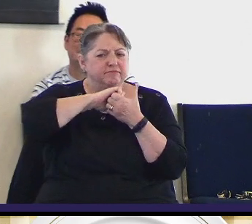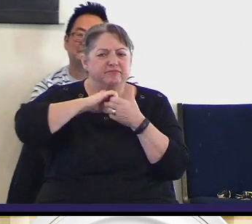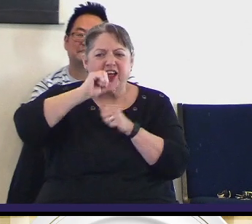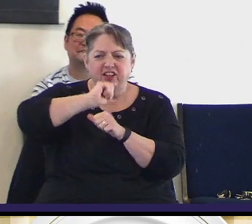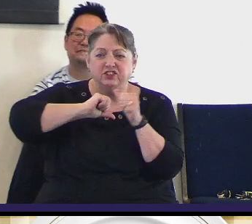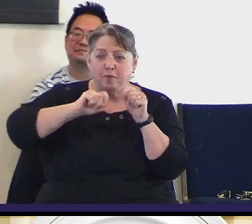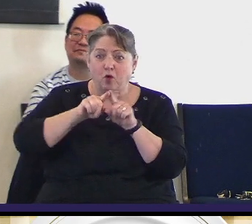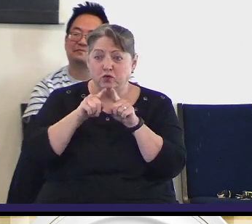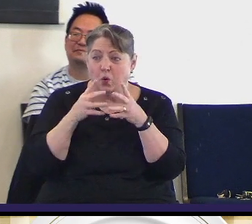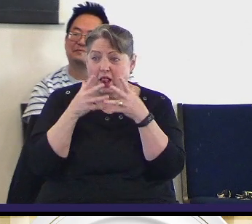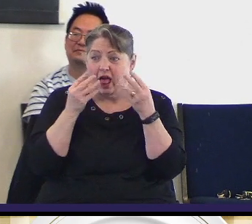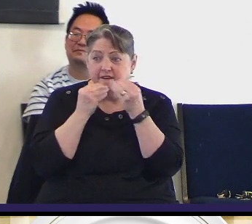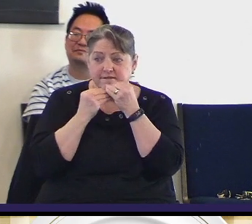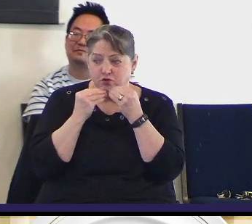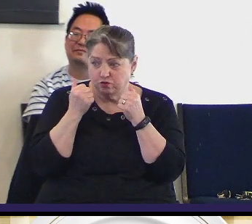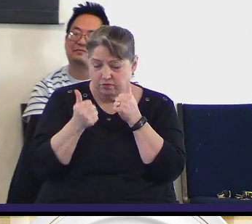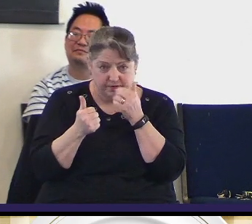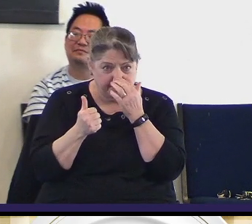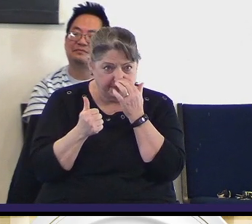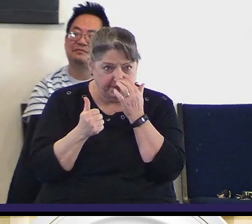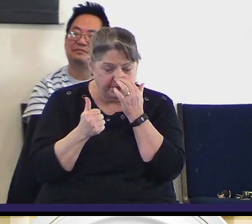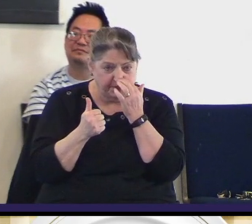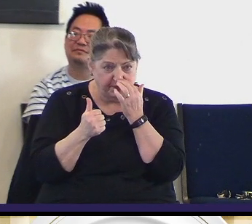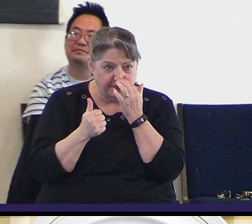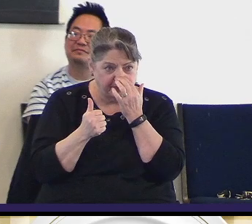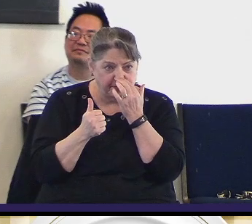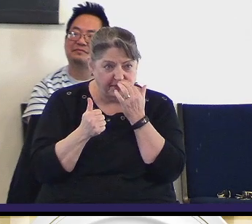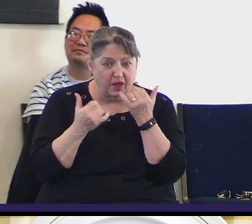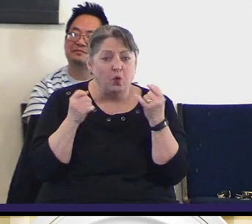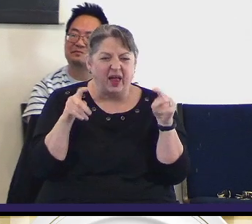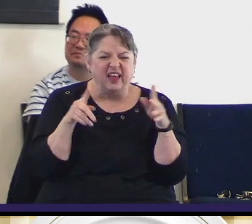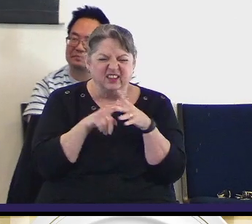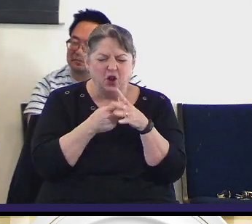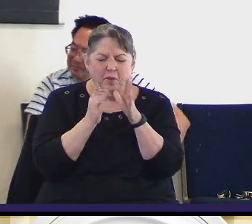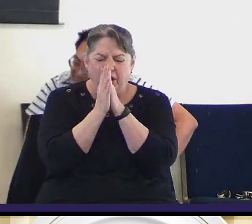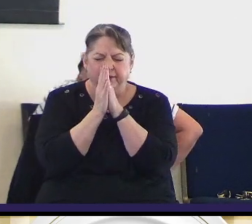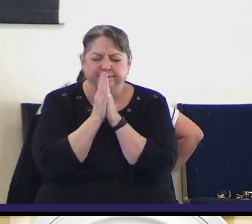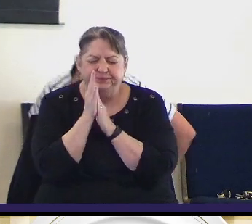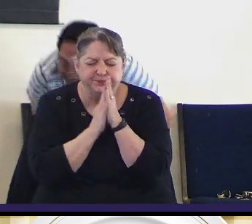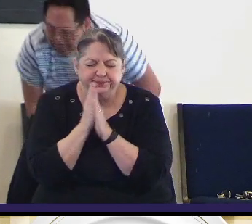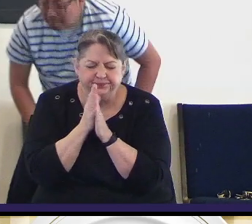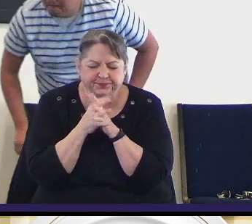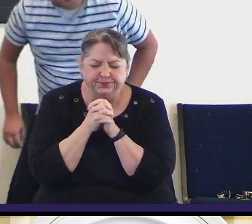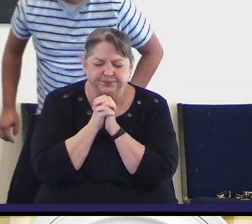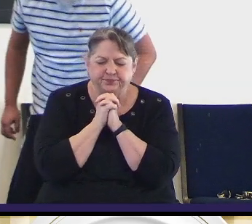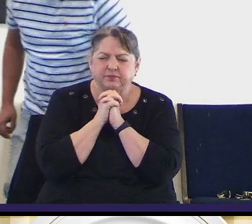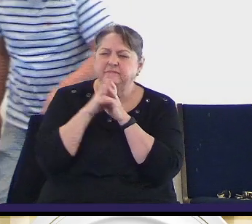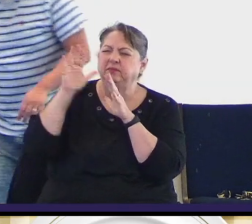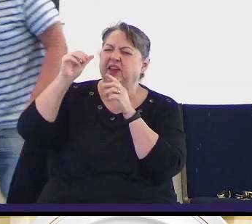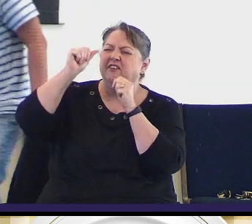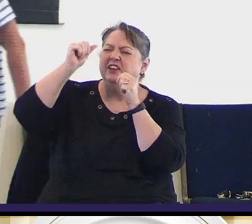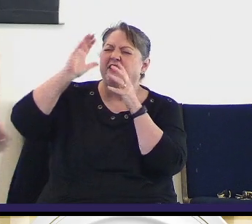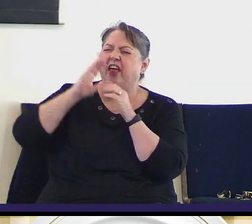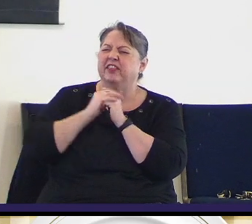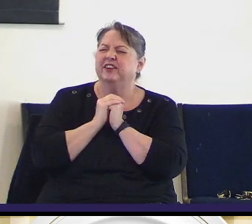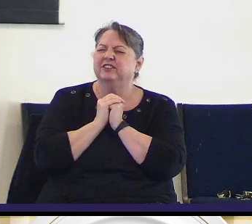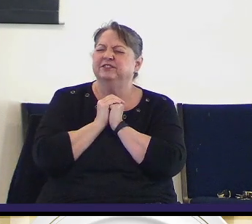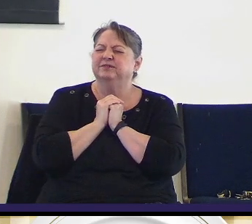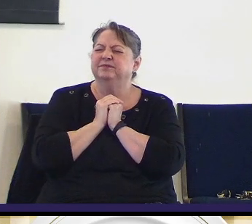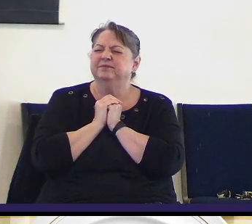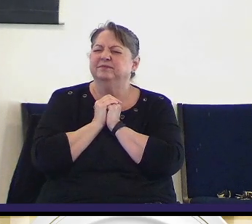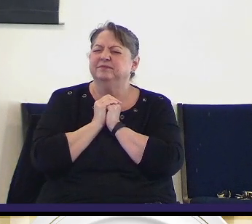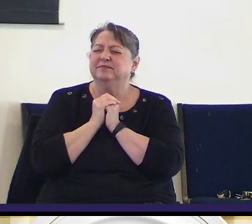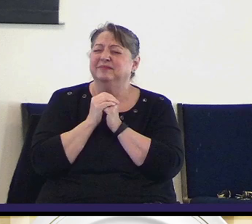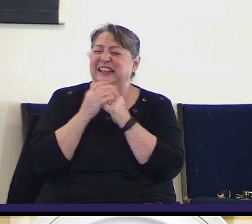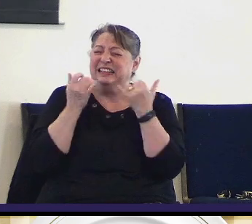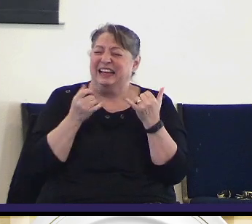food. So let's go to prayer right now. Heavenly Father, you own